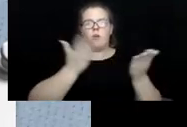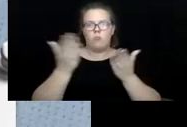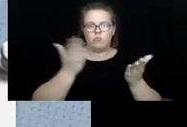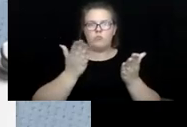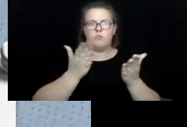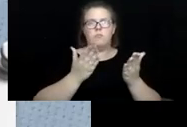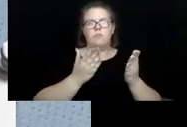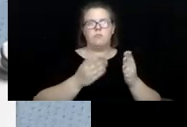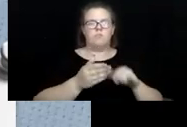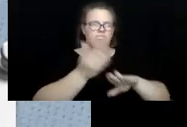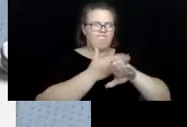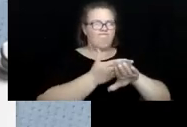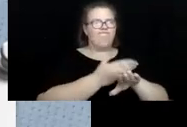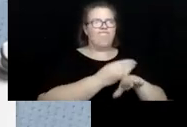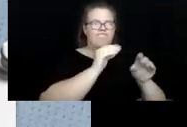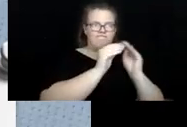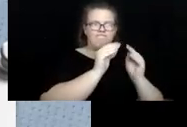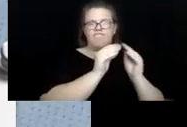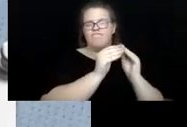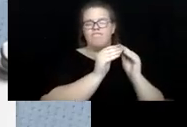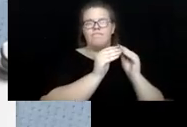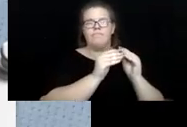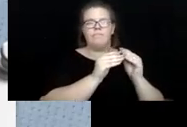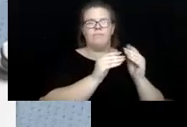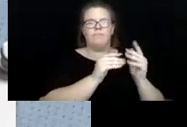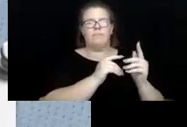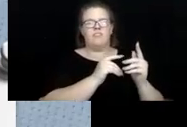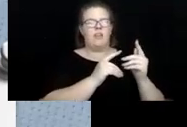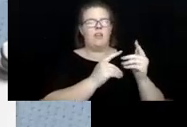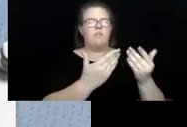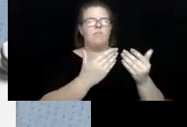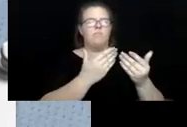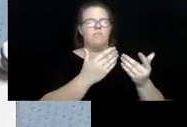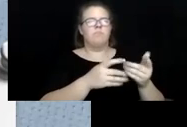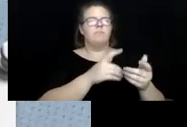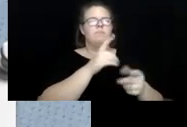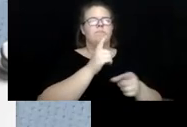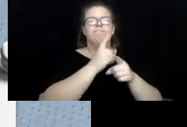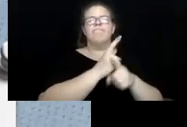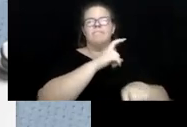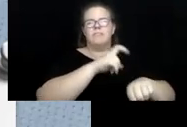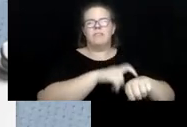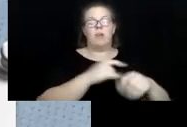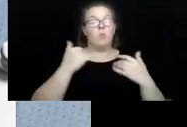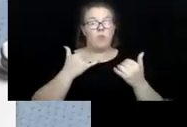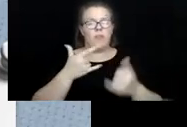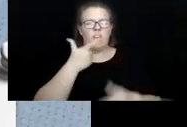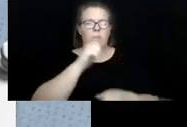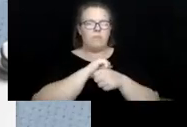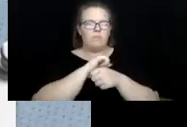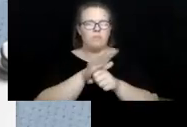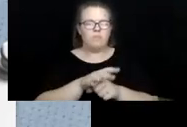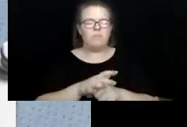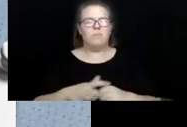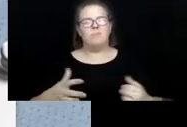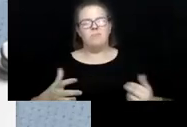furnace and the service fixed and, uh, in an expeditious manner. Right now, due to the pandemic, um,